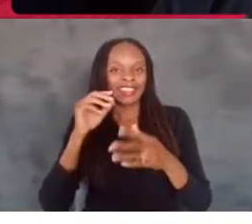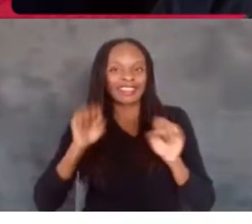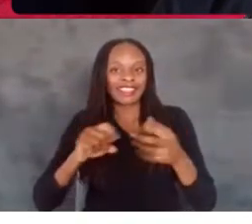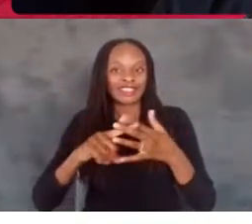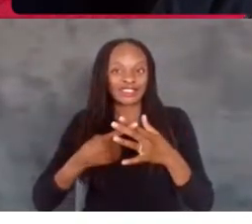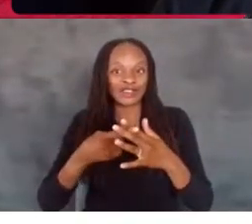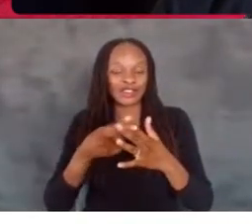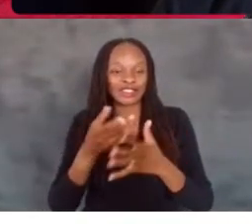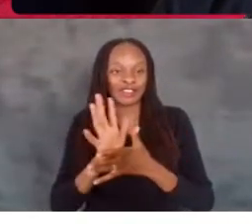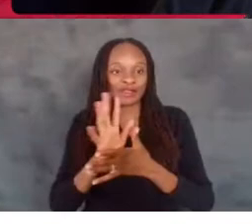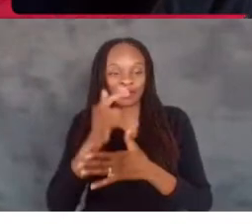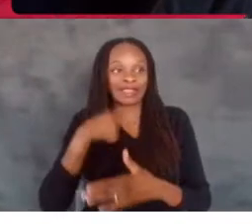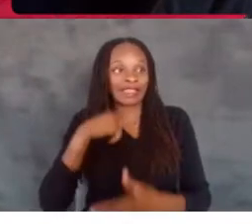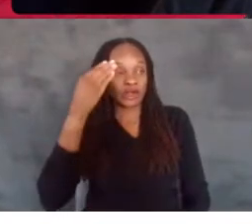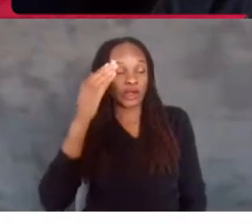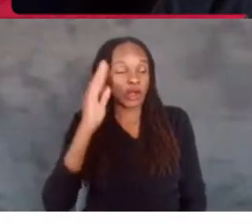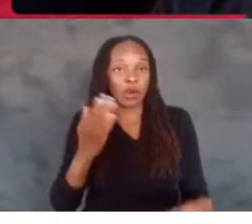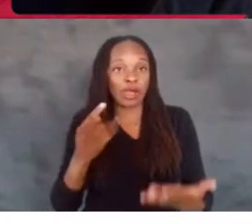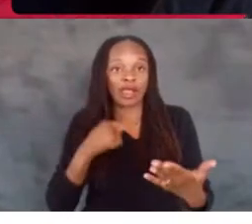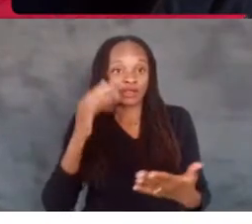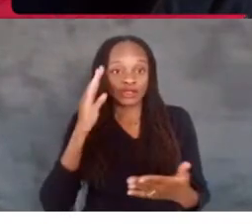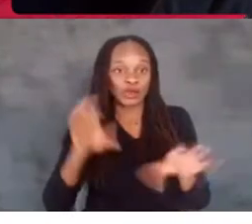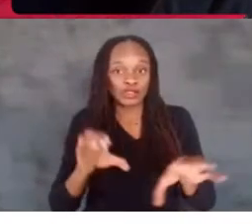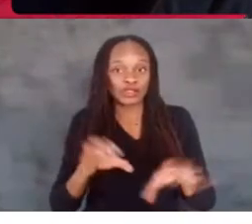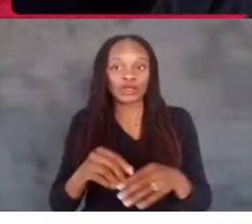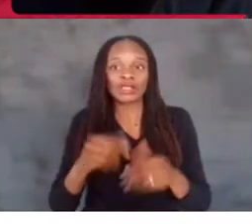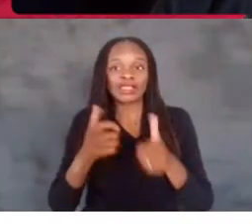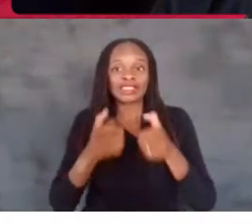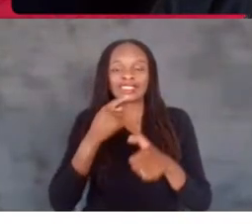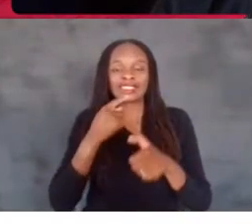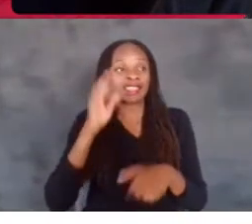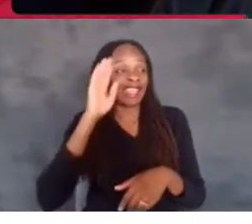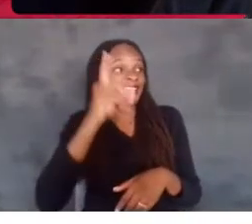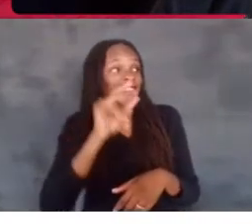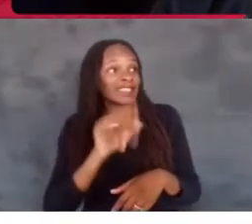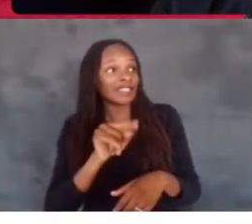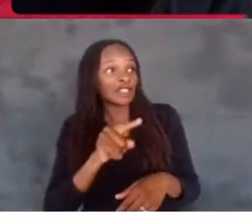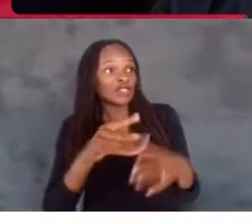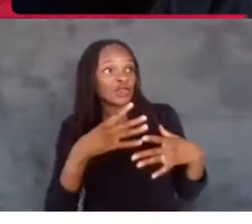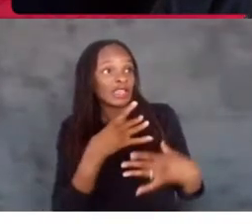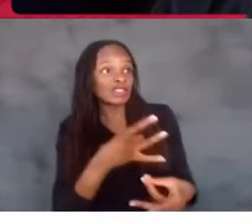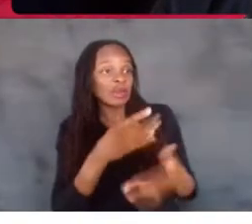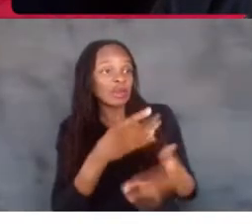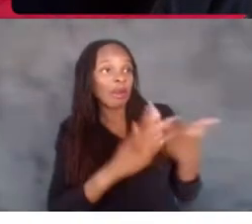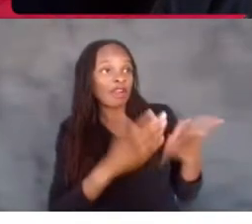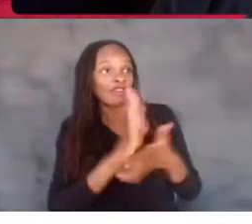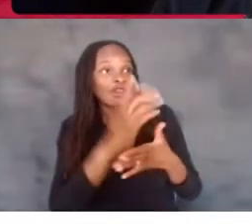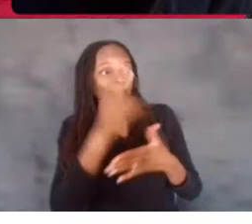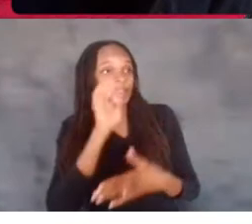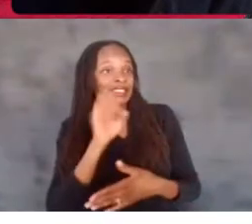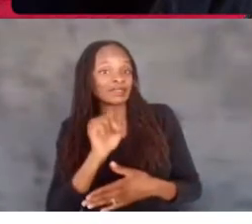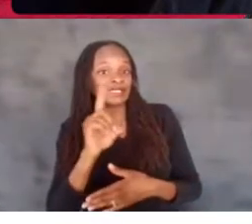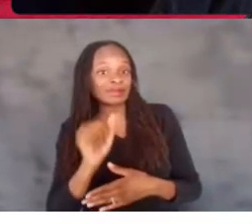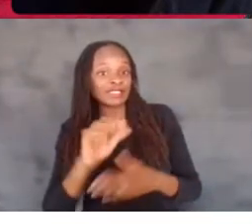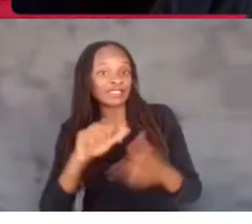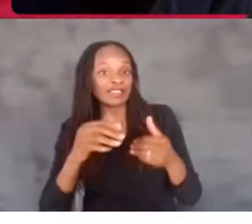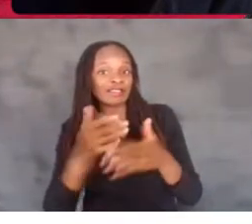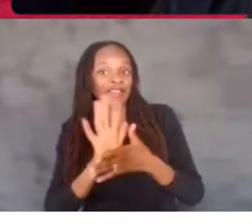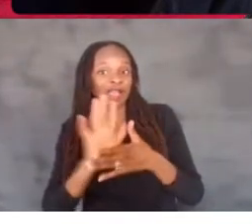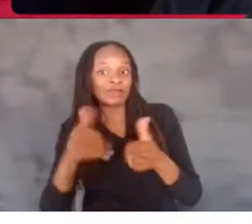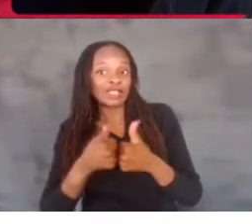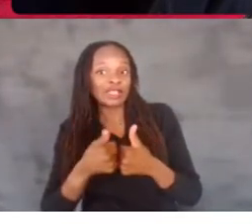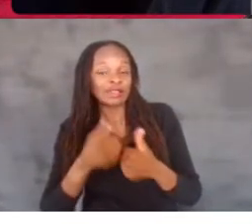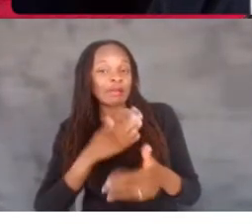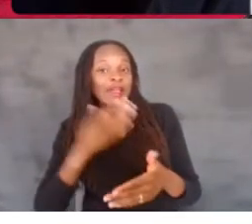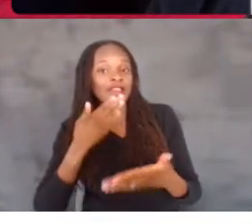no idea what I was getting into. So the text read, Hey, Danny, would you be interested in being part of a film for the Easter Seals Disability Film Challenge? My